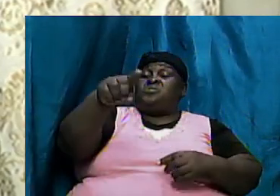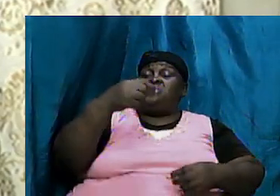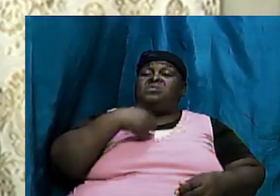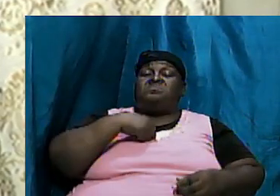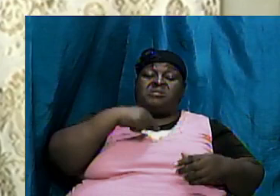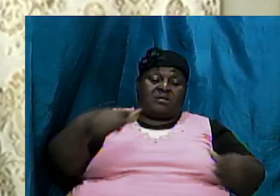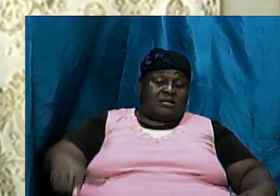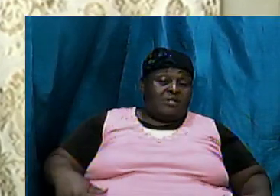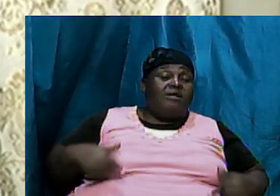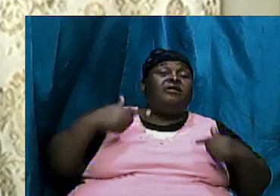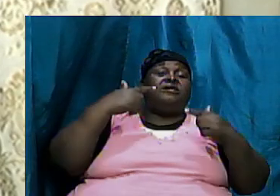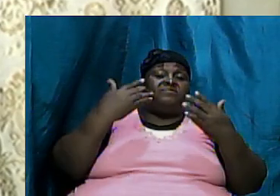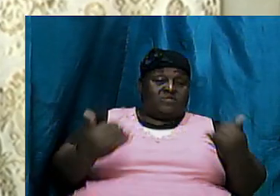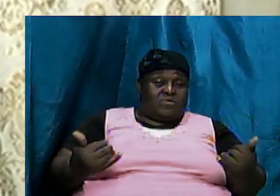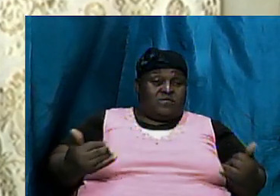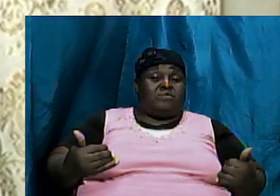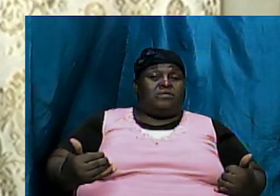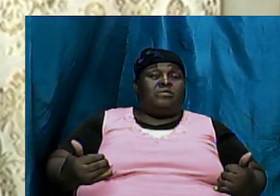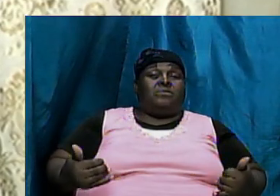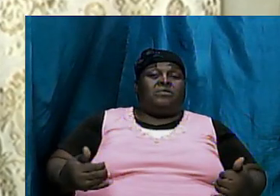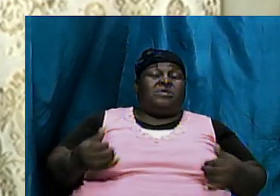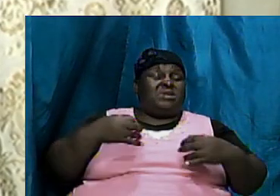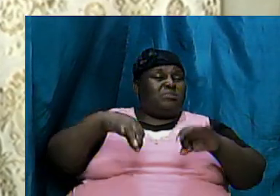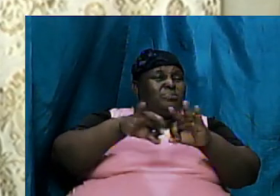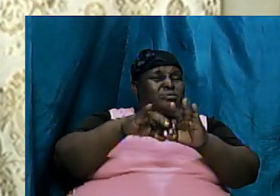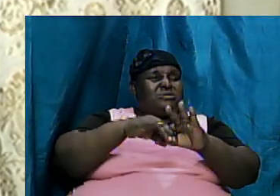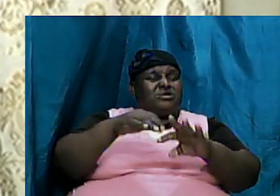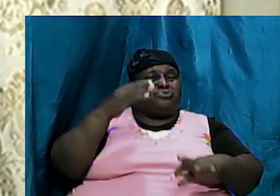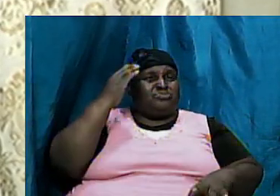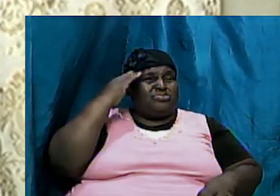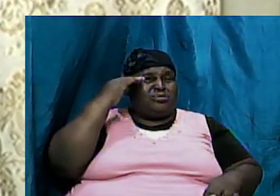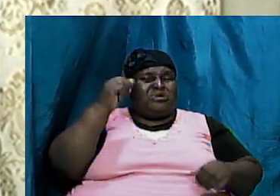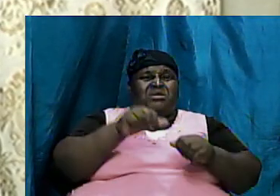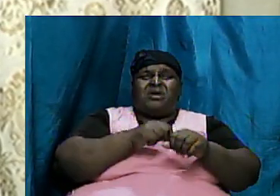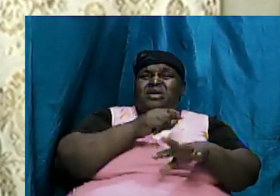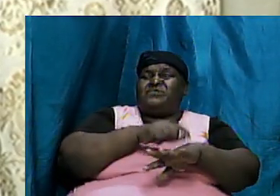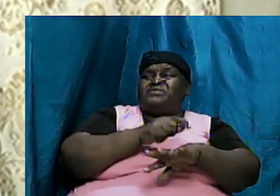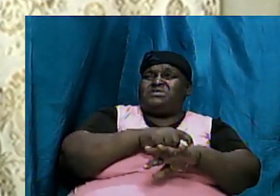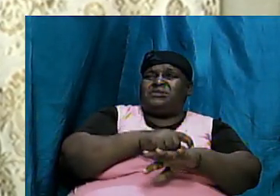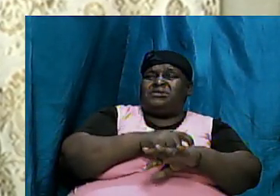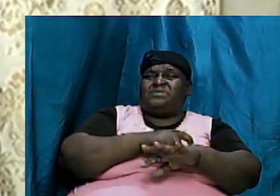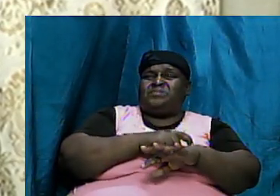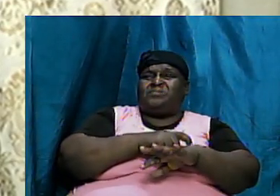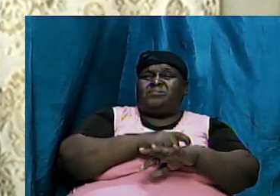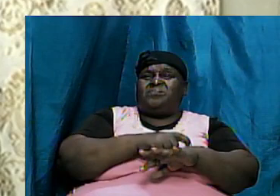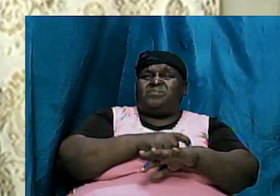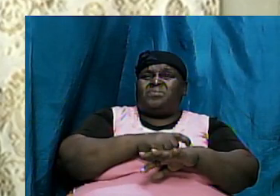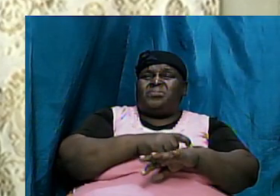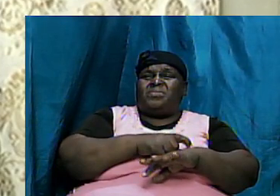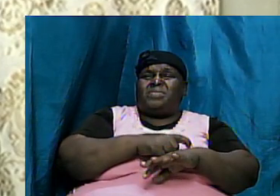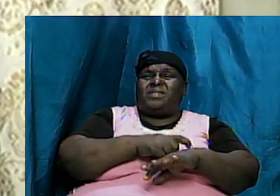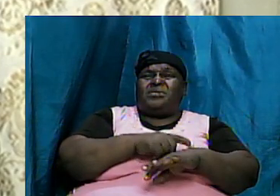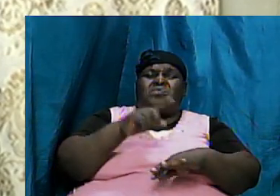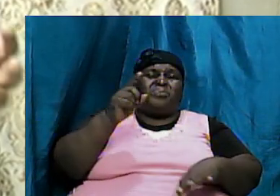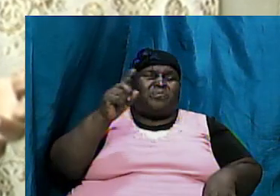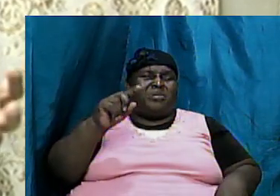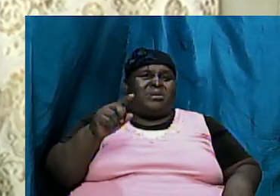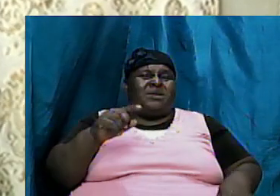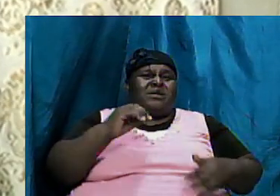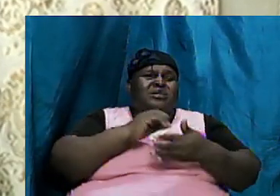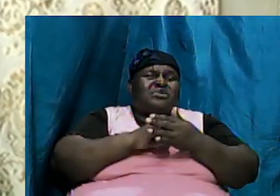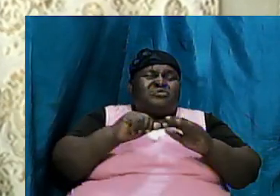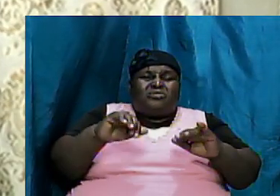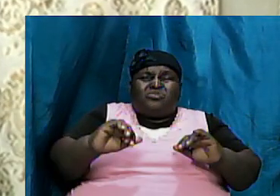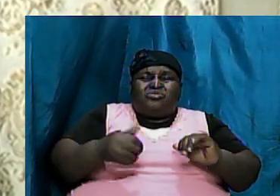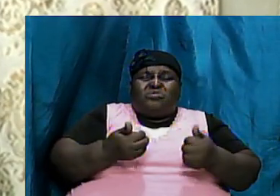and it is important to note that every time it reached this crescendo where it somehow